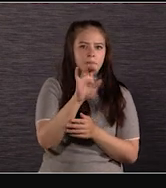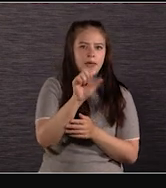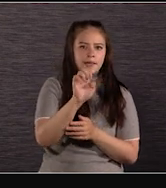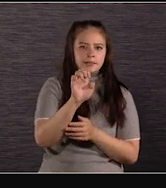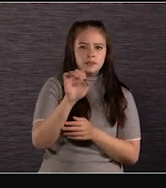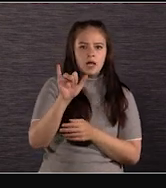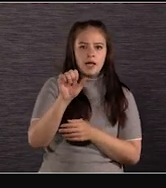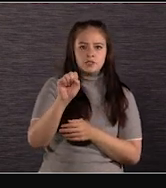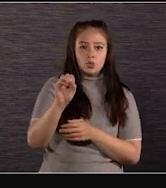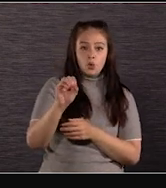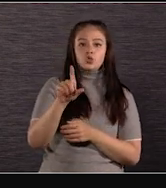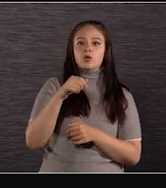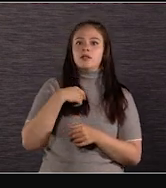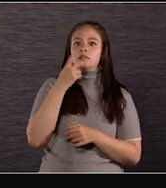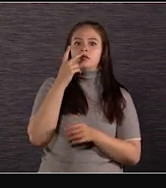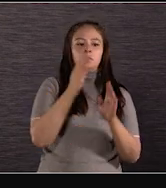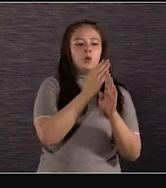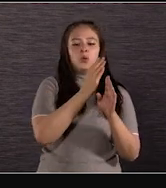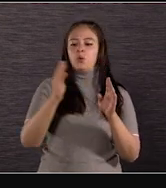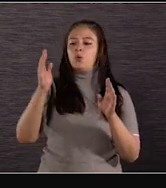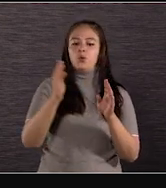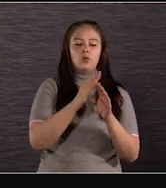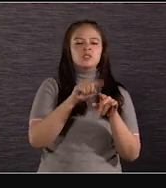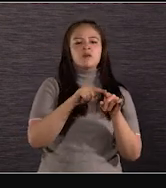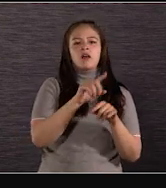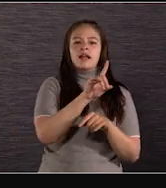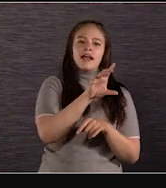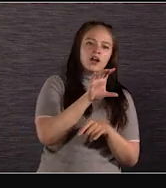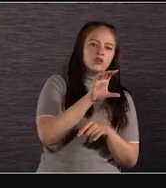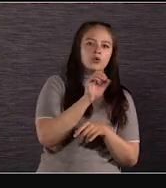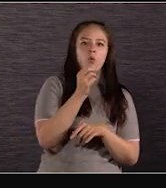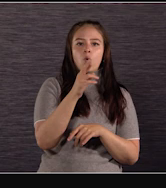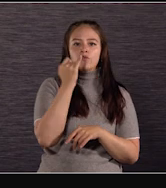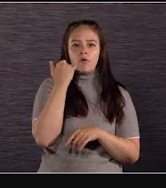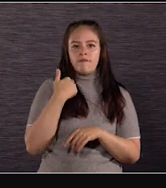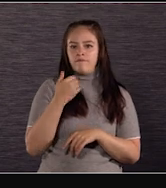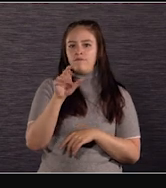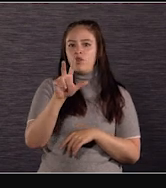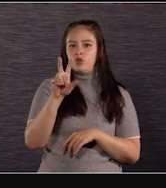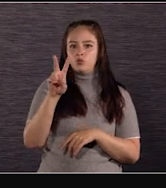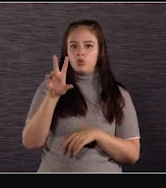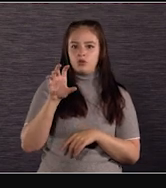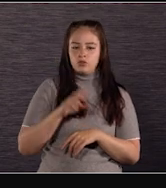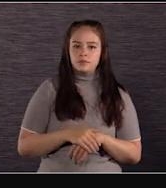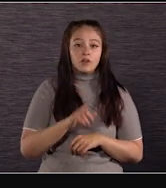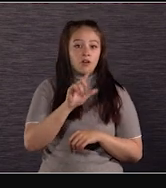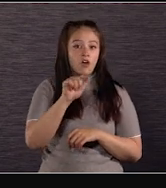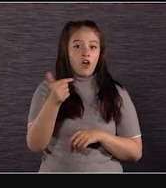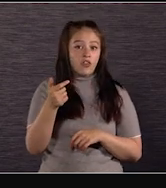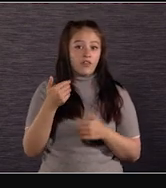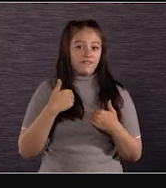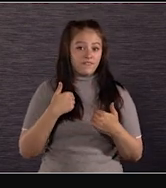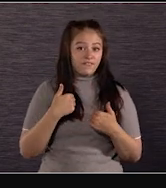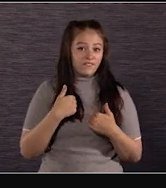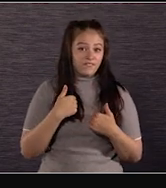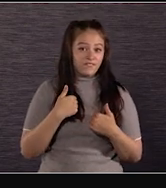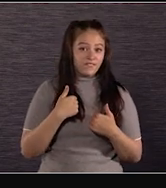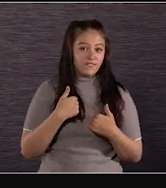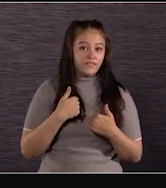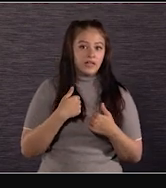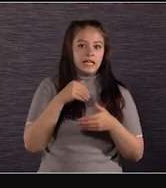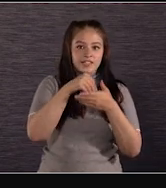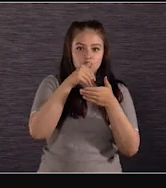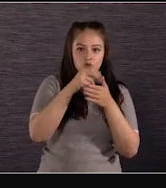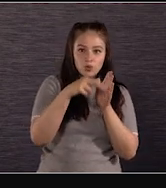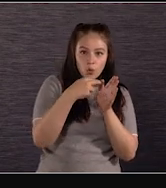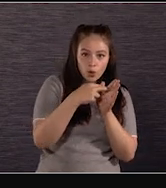can kind of shift where the dynamic range will go depending on the 800 or the 3200. Other features include the internal